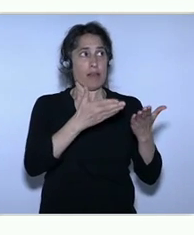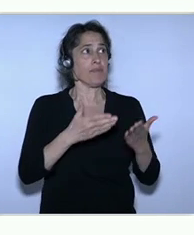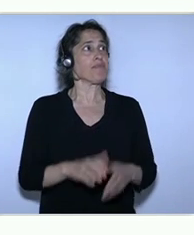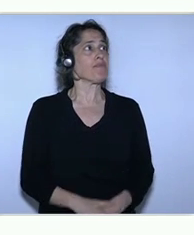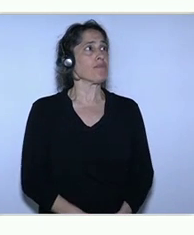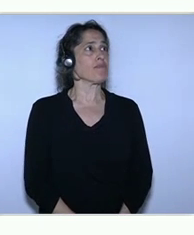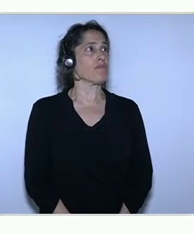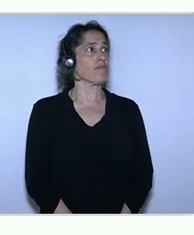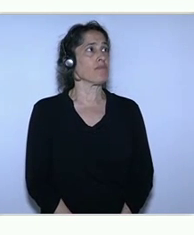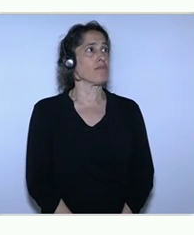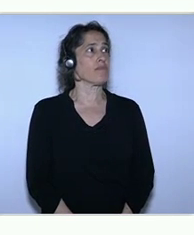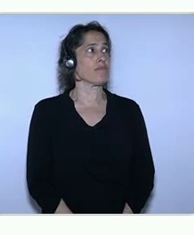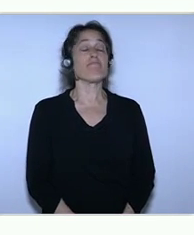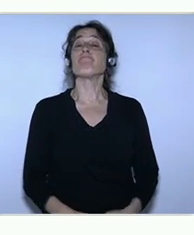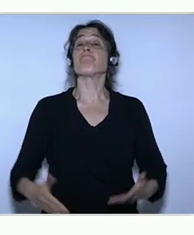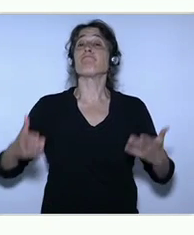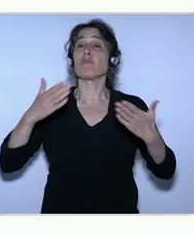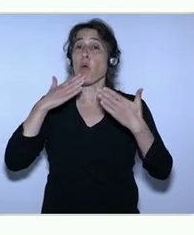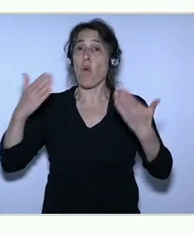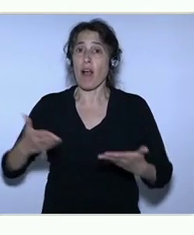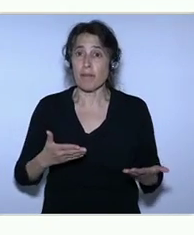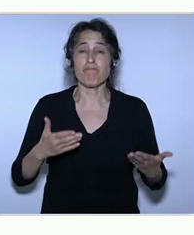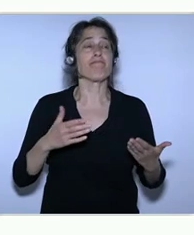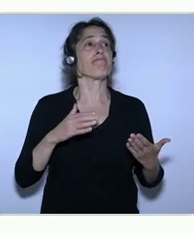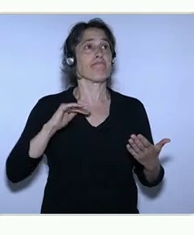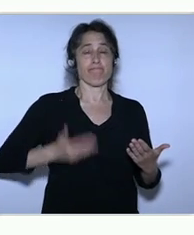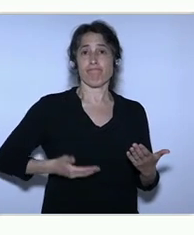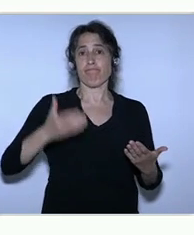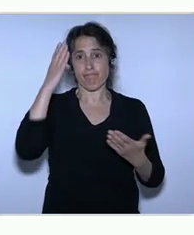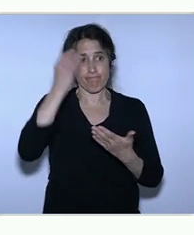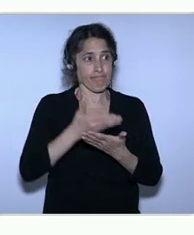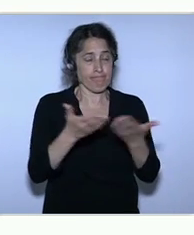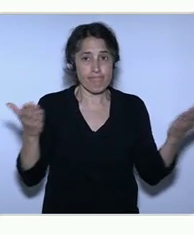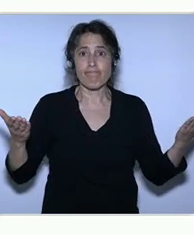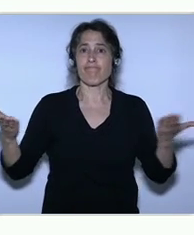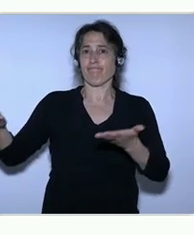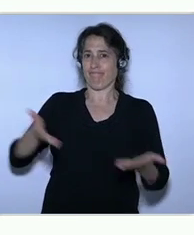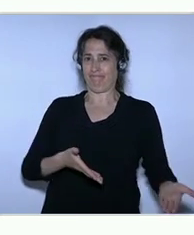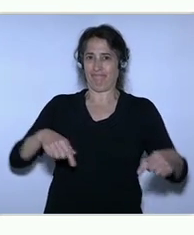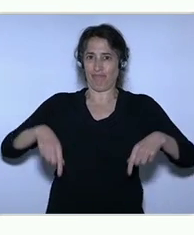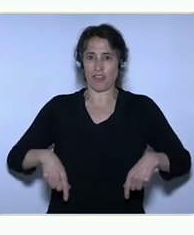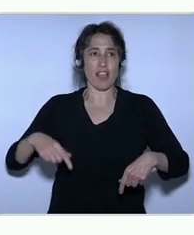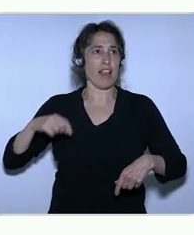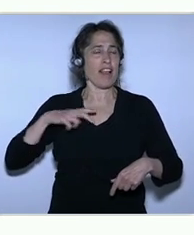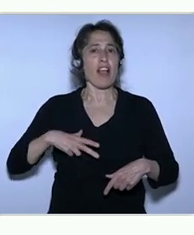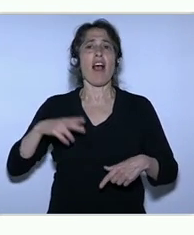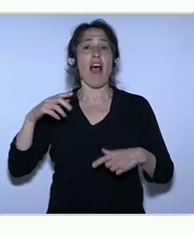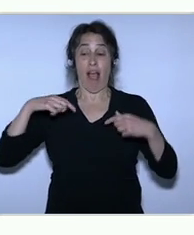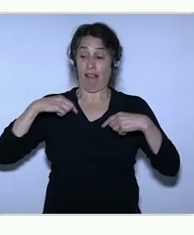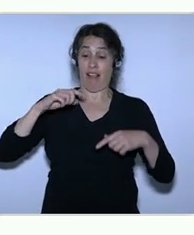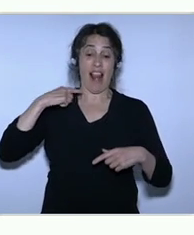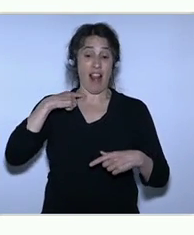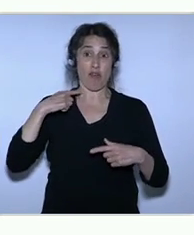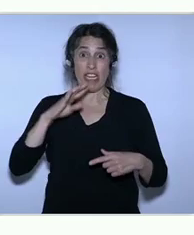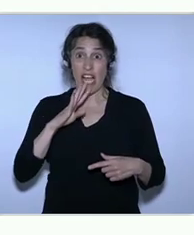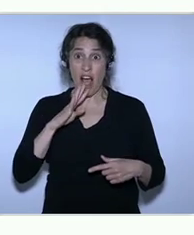Good afternoon, ladies and gentlemen, and welcome to Riga. So, I'm a local boy, but I don't sound local. So, the people